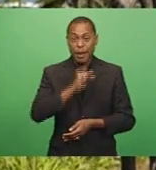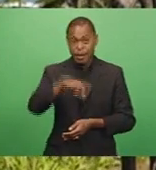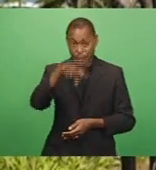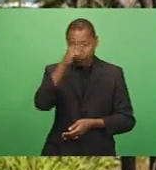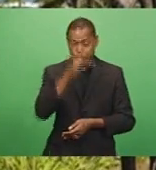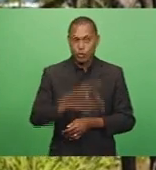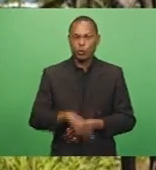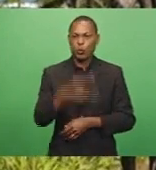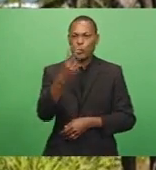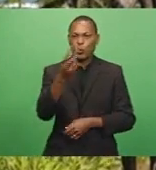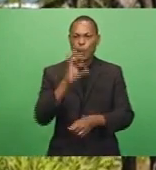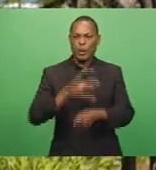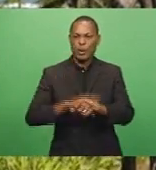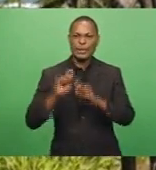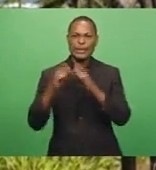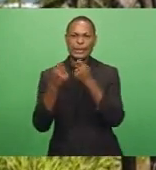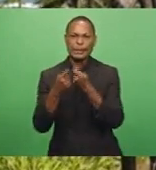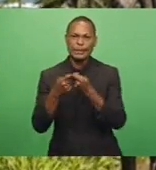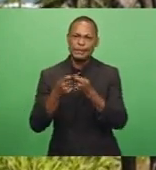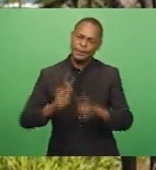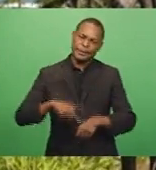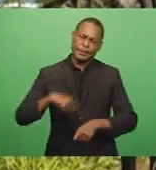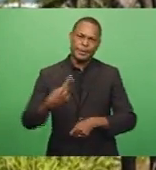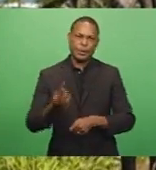teams have been deployed to conduct raids.